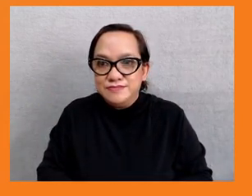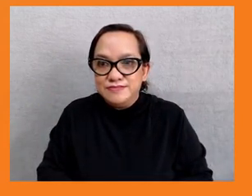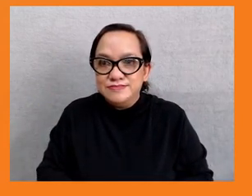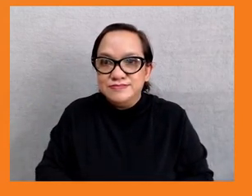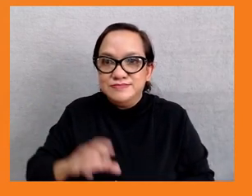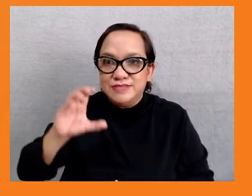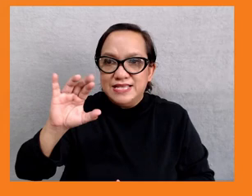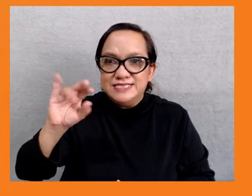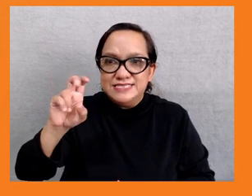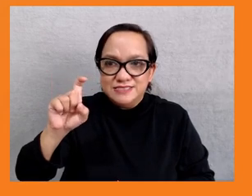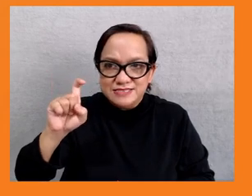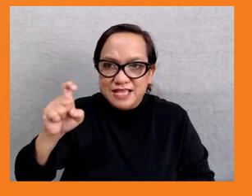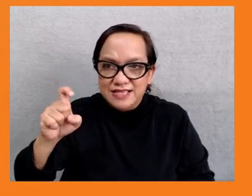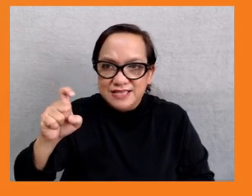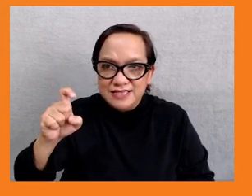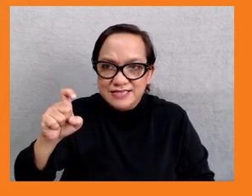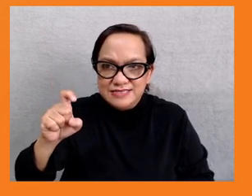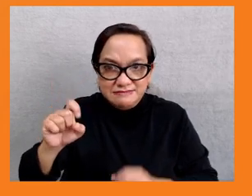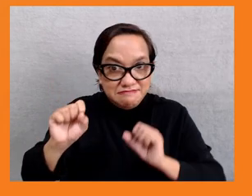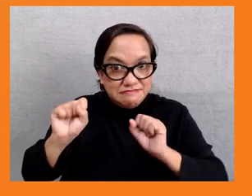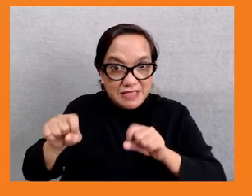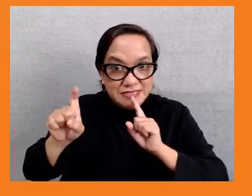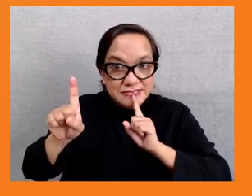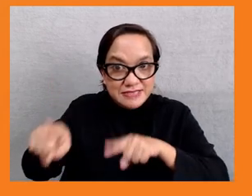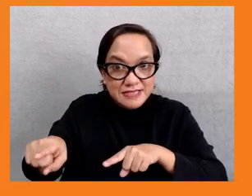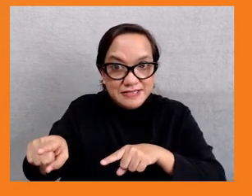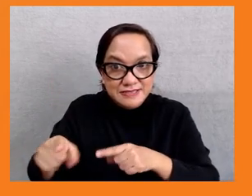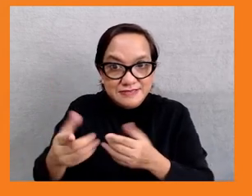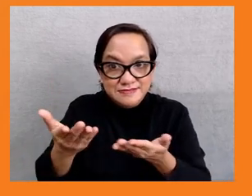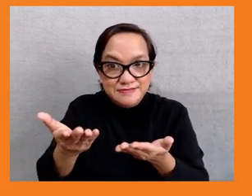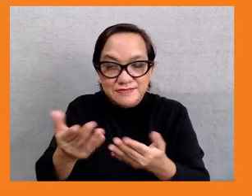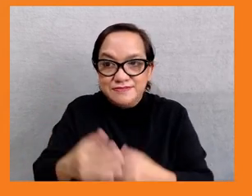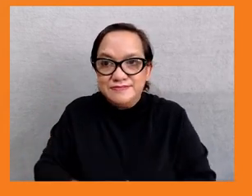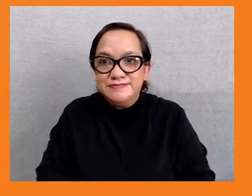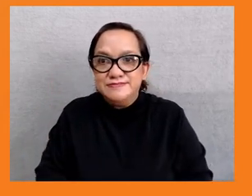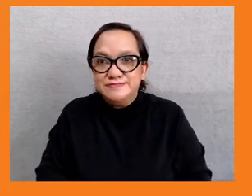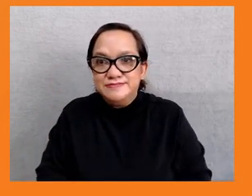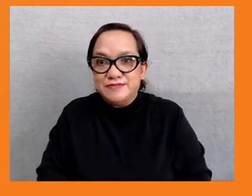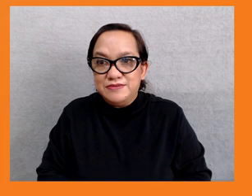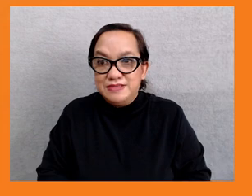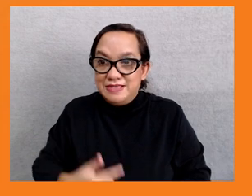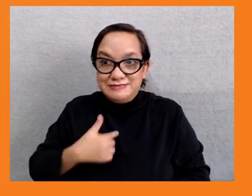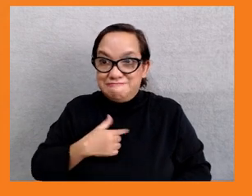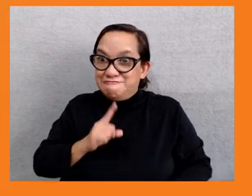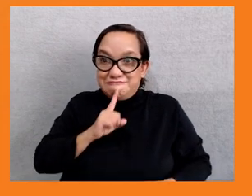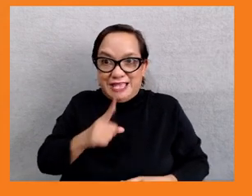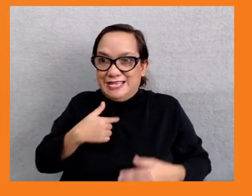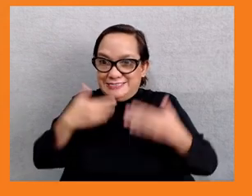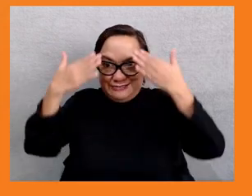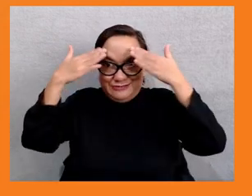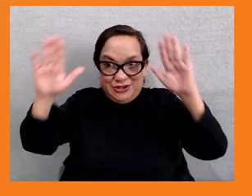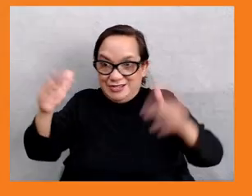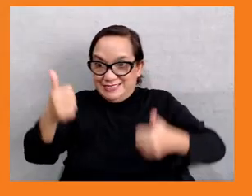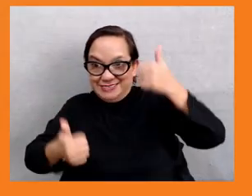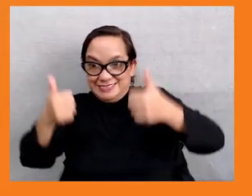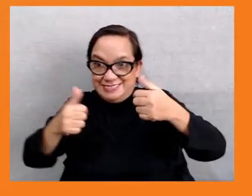then I can move on to the other panelists. Thank you. I'm not sure I actually know what the difference between the two is. I wanted just before going on to that to come